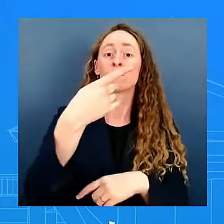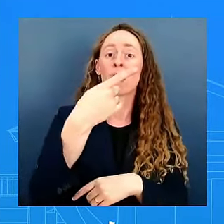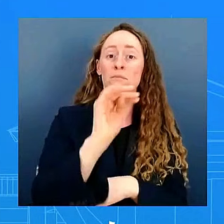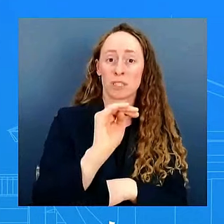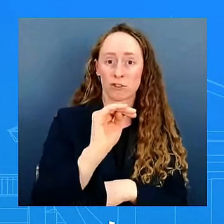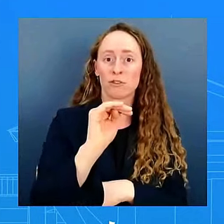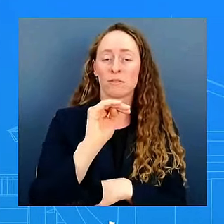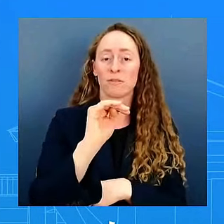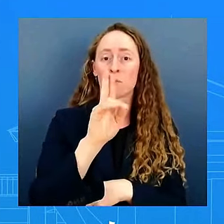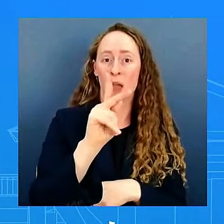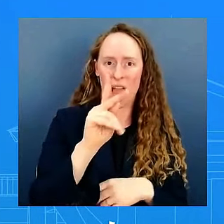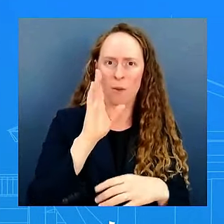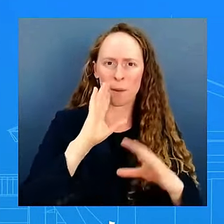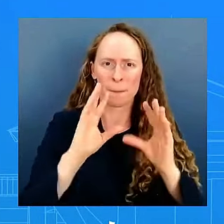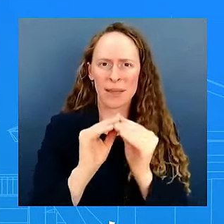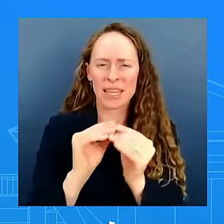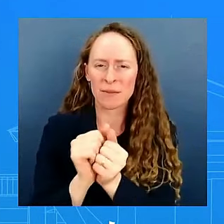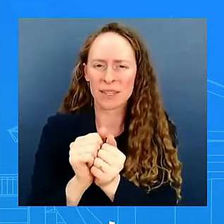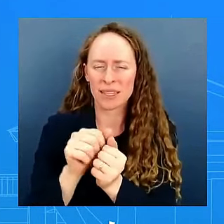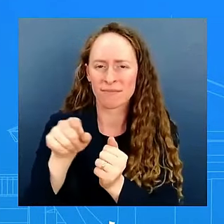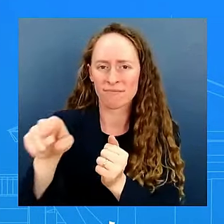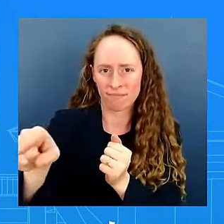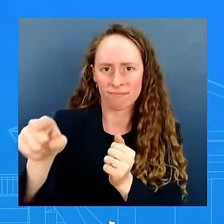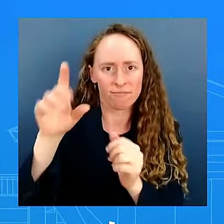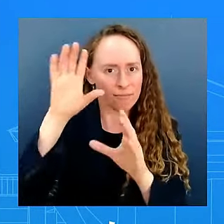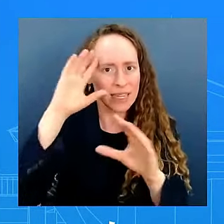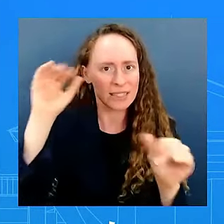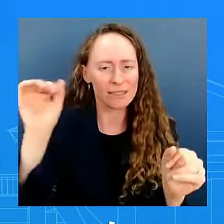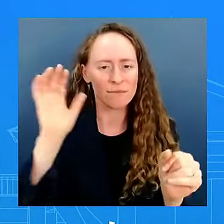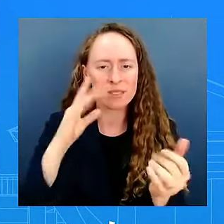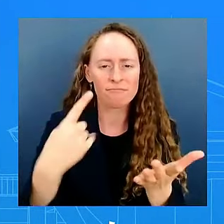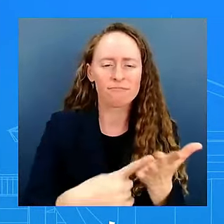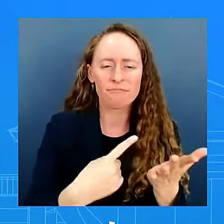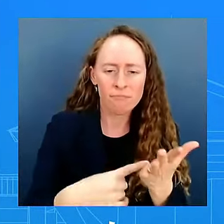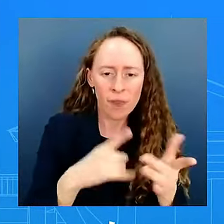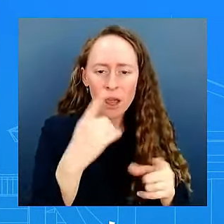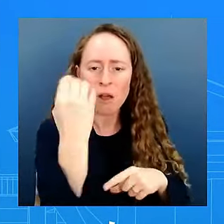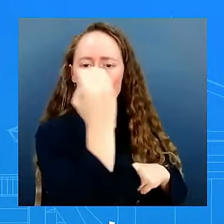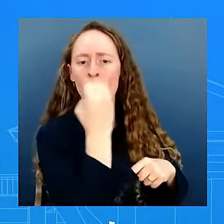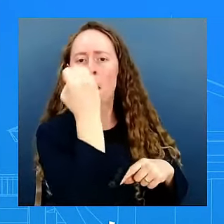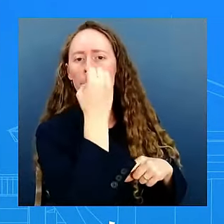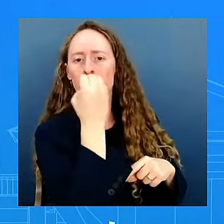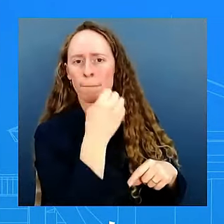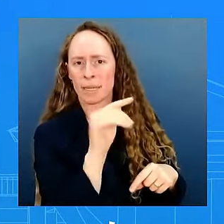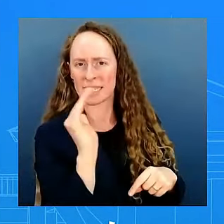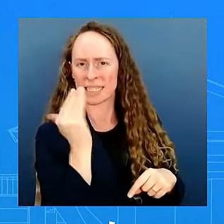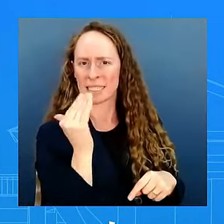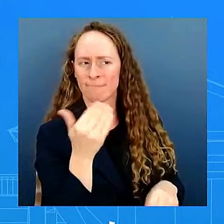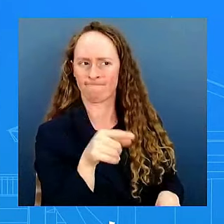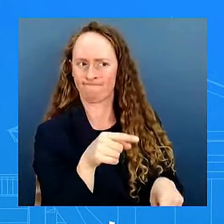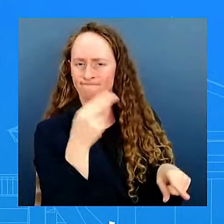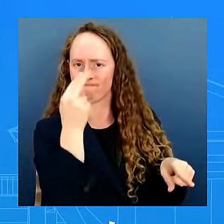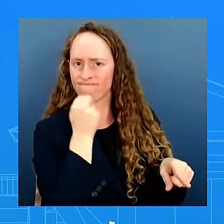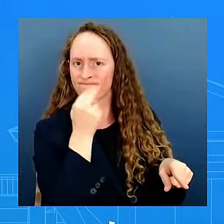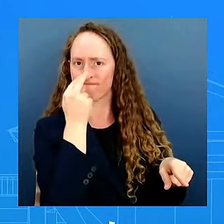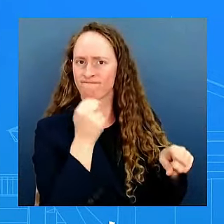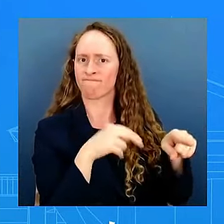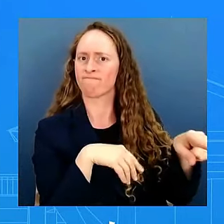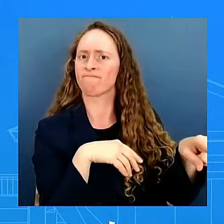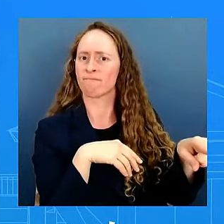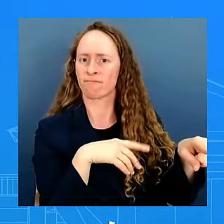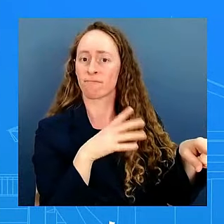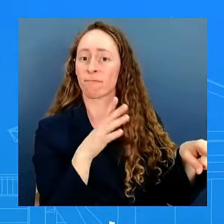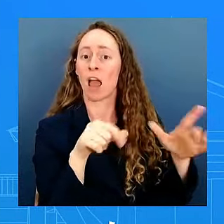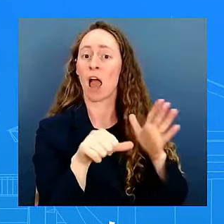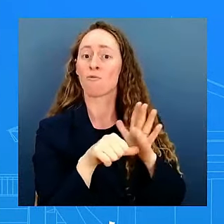providing ballistic missiles to russia to be used in attacks on ukraine can you speak to whether the u.s also believes that